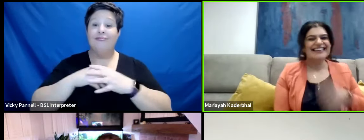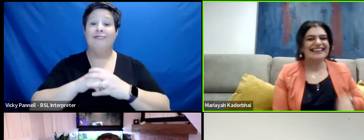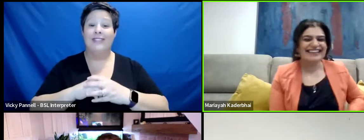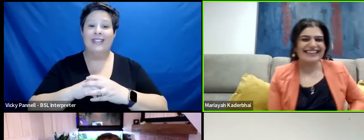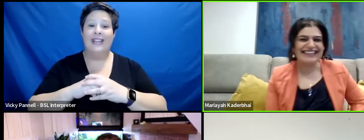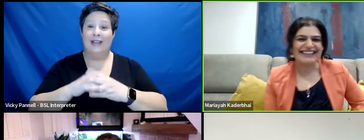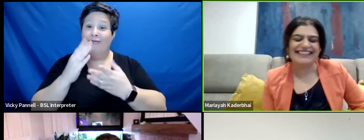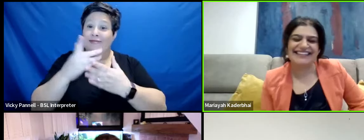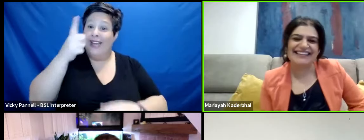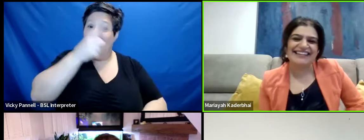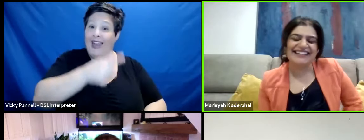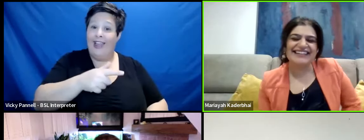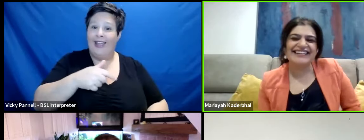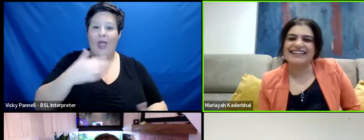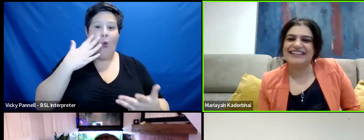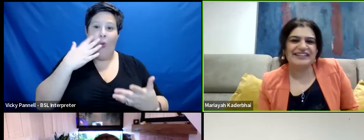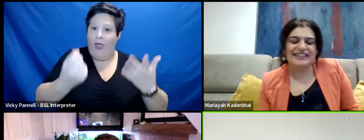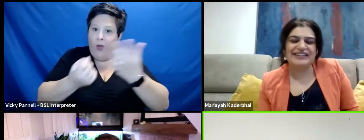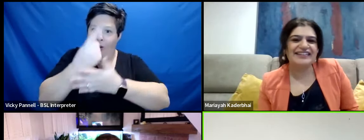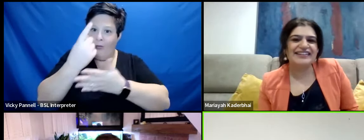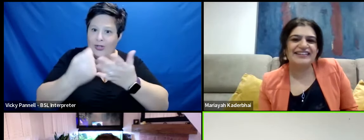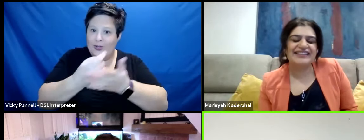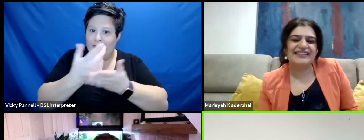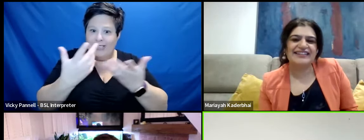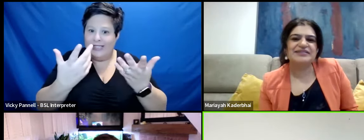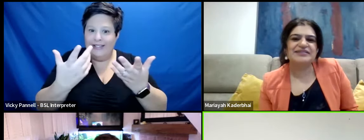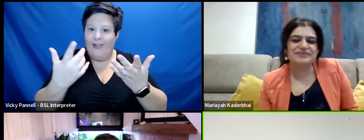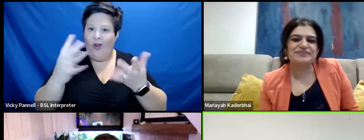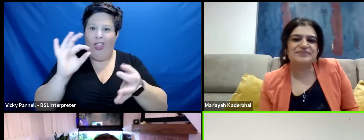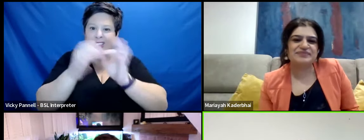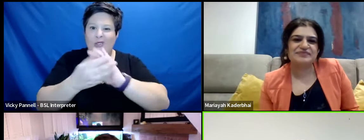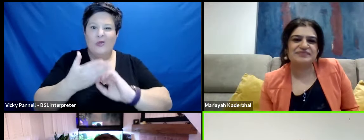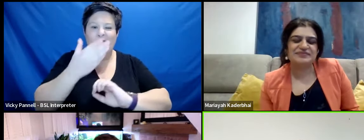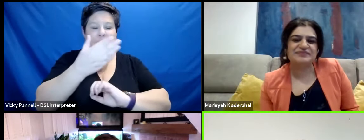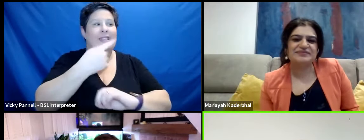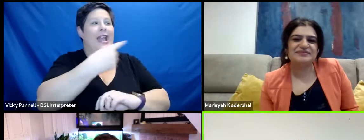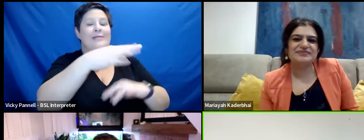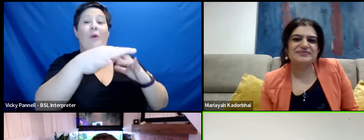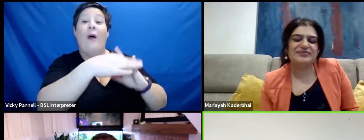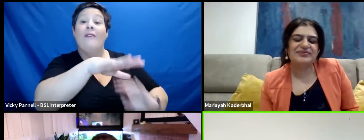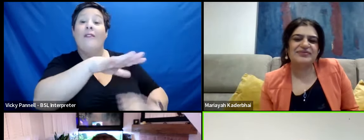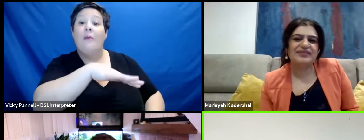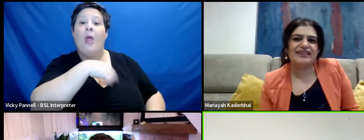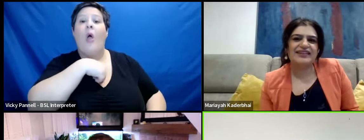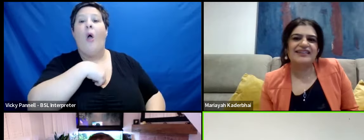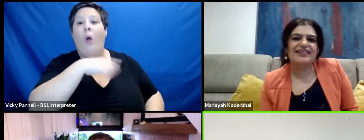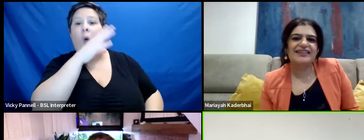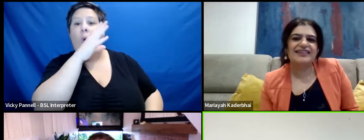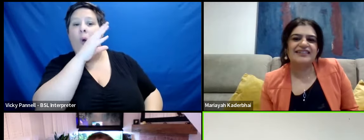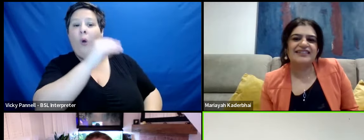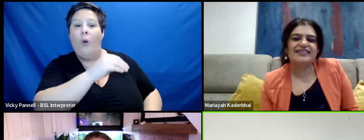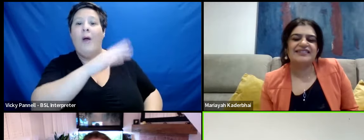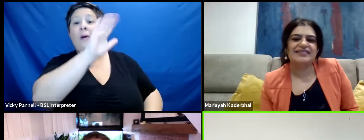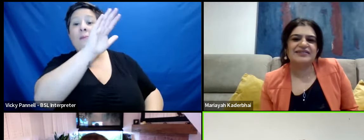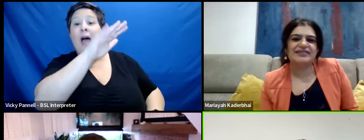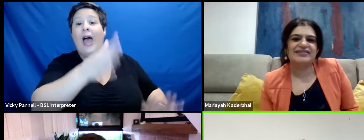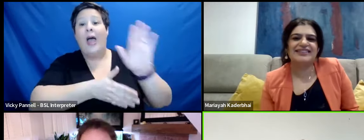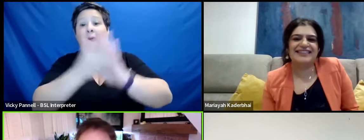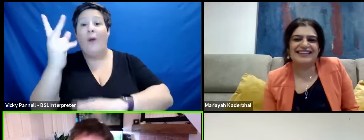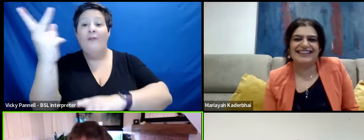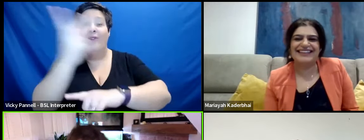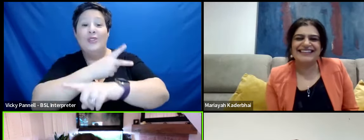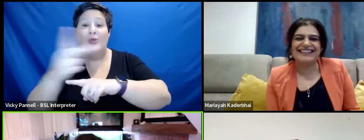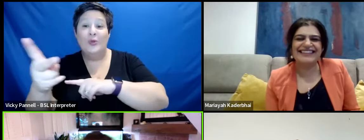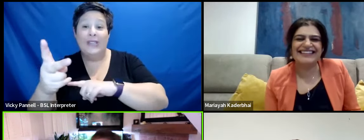So lucky. When would I have had the opportunity? Otherwise, all the excuse to just turn around to my wife and family and go, see, I'm going I'm going away for two